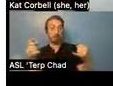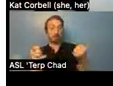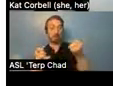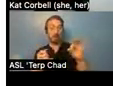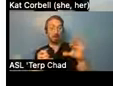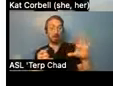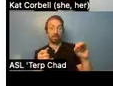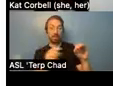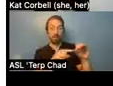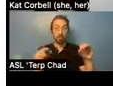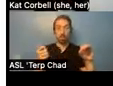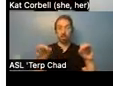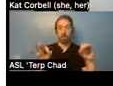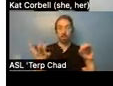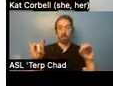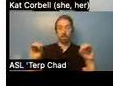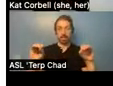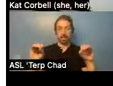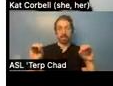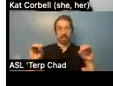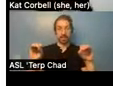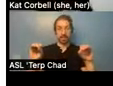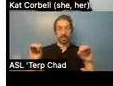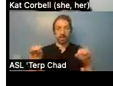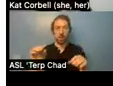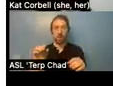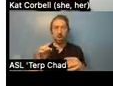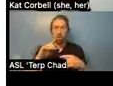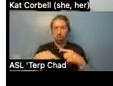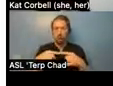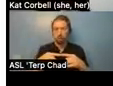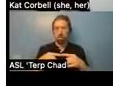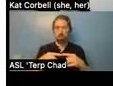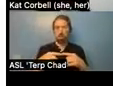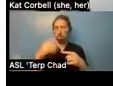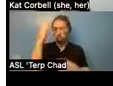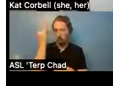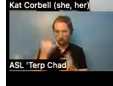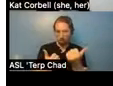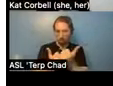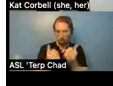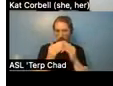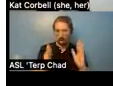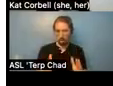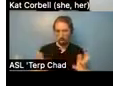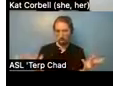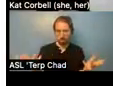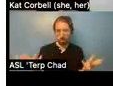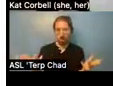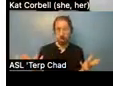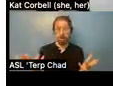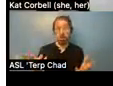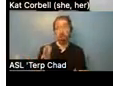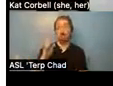1980, so when and why did supportive housing take off in New York City? So all the way back to 1950,